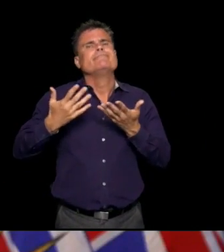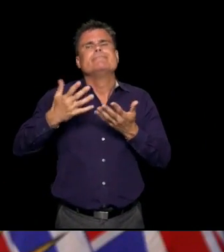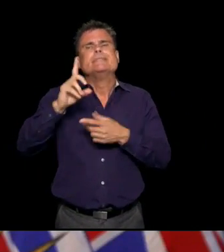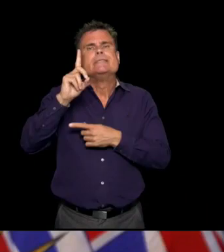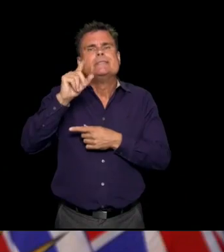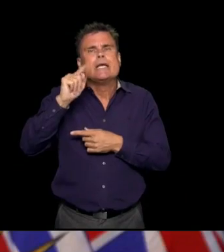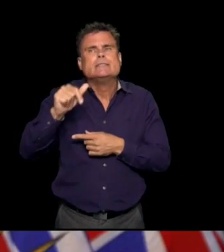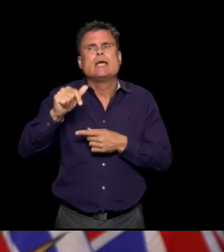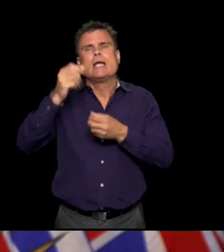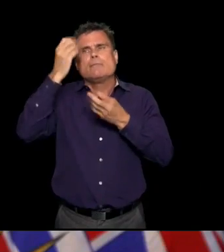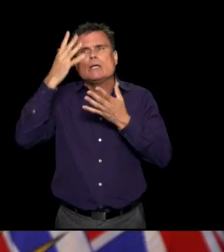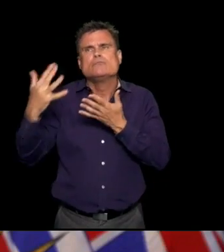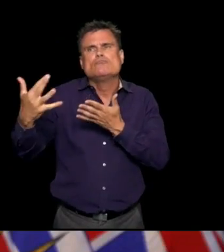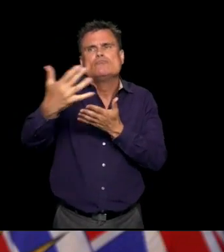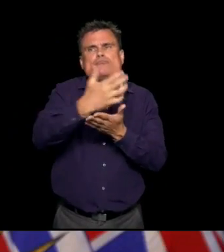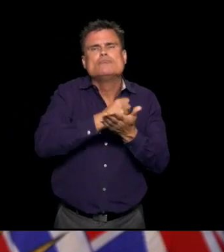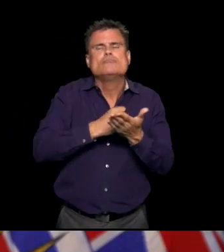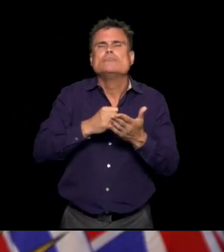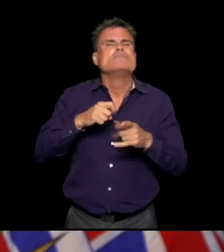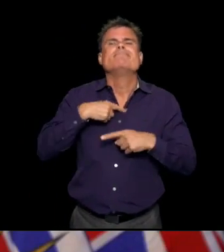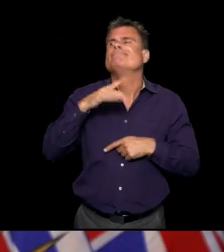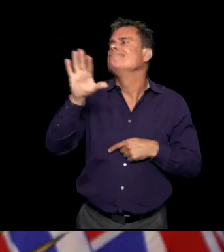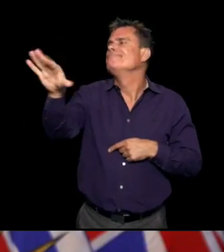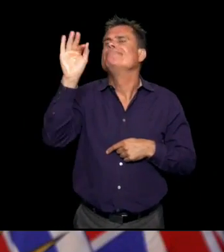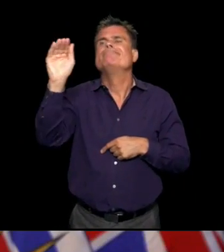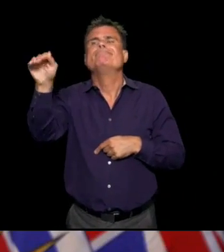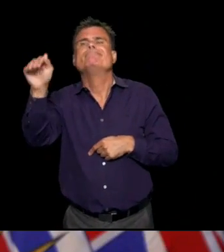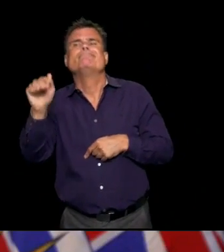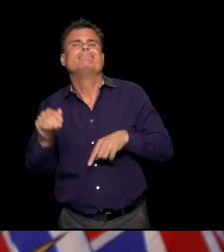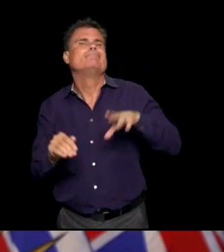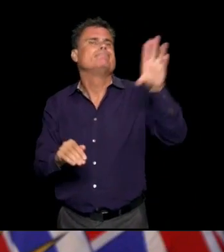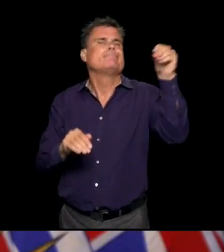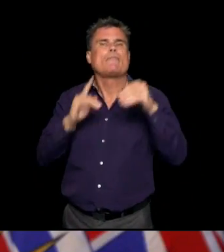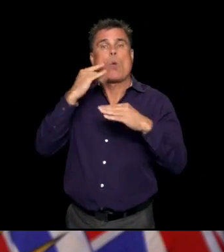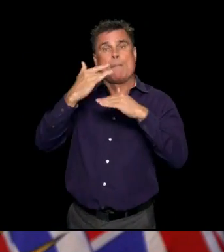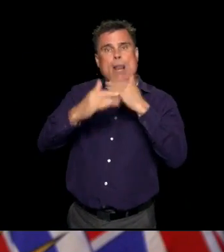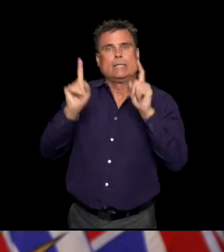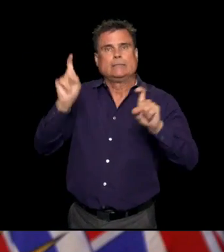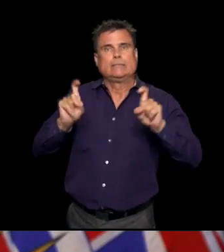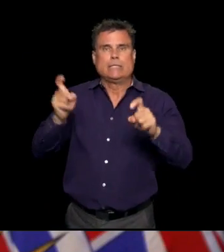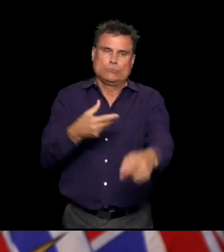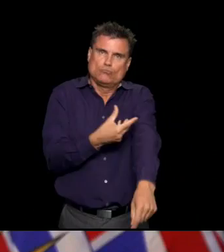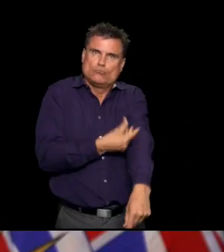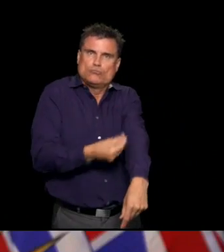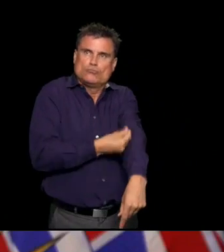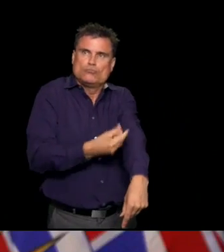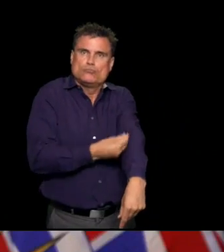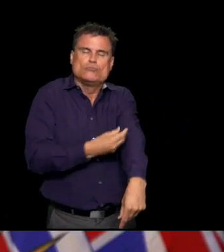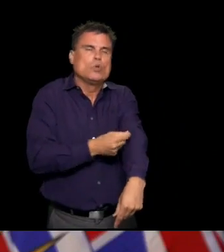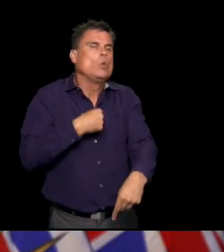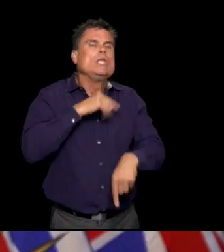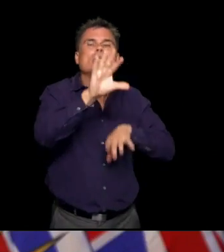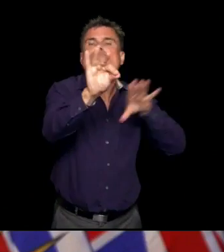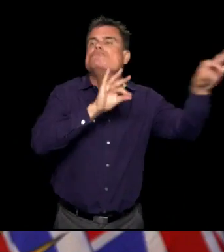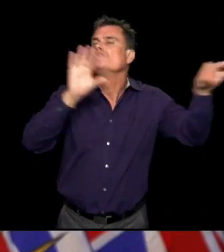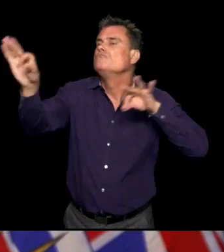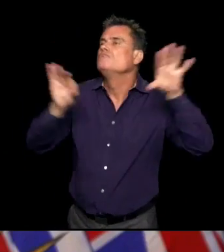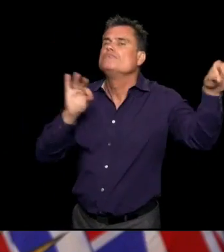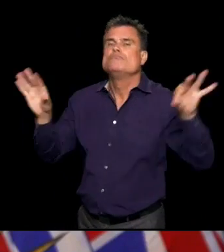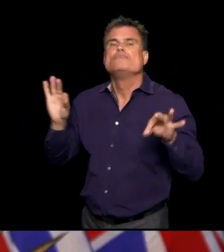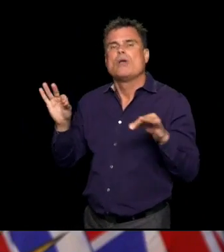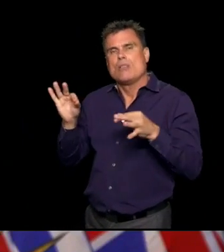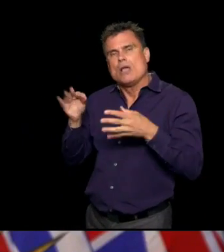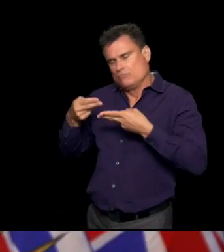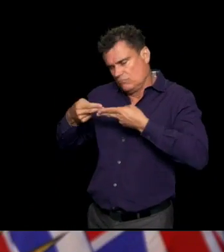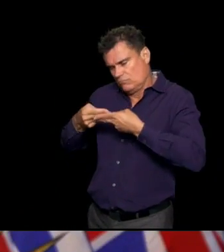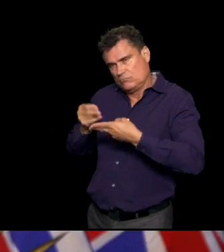random sample of people who had had blood taken for a different reason from our community labs. And what we